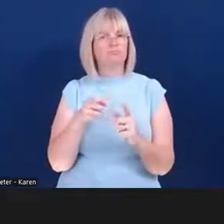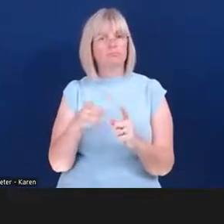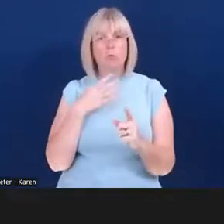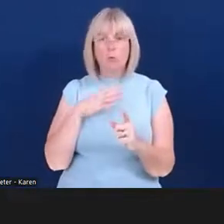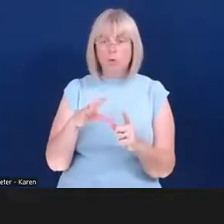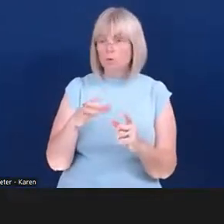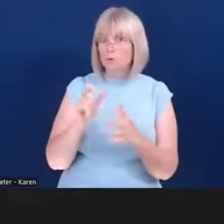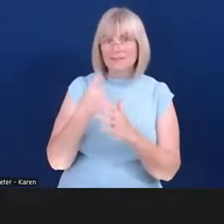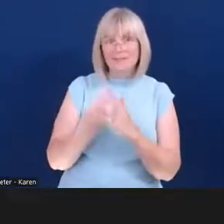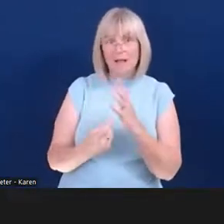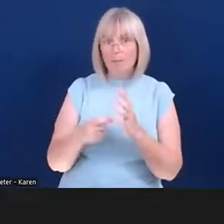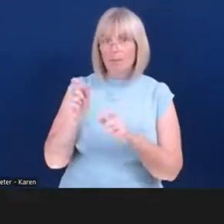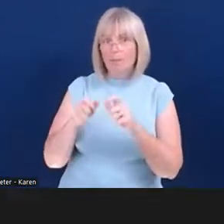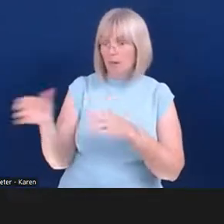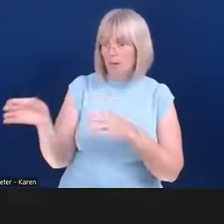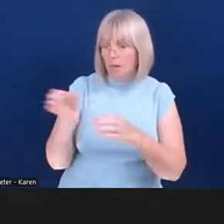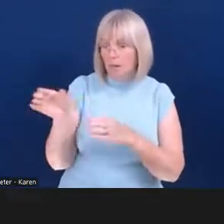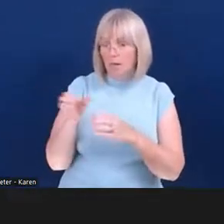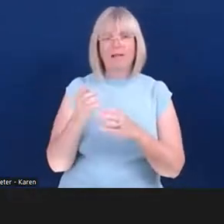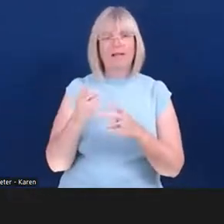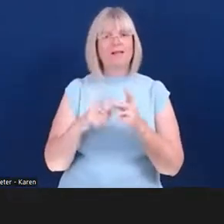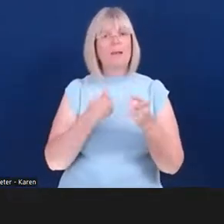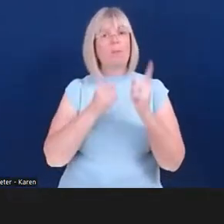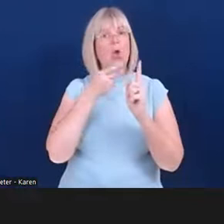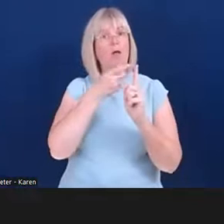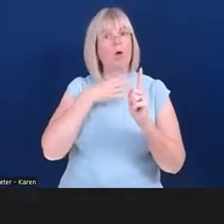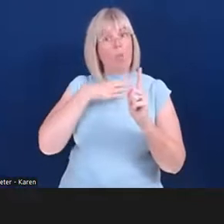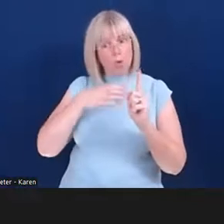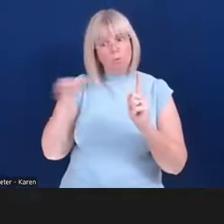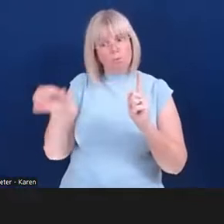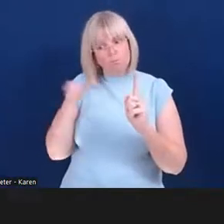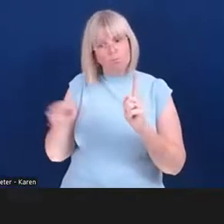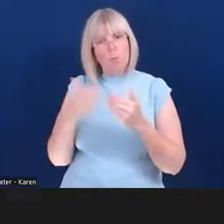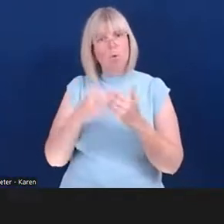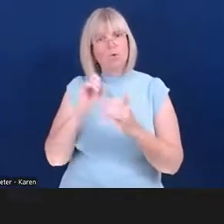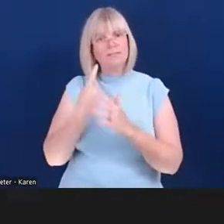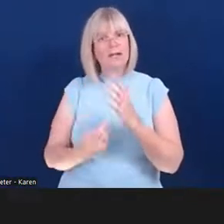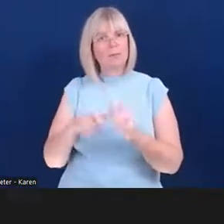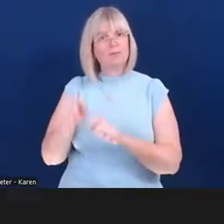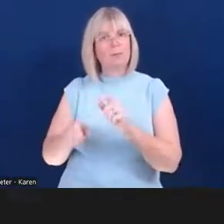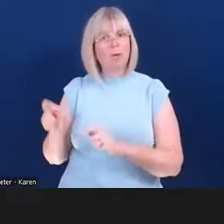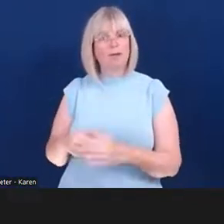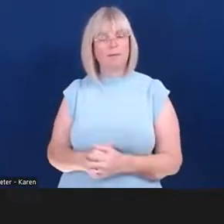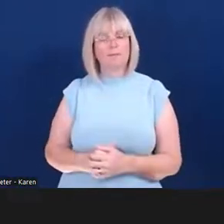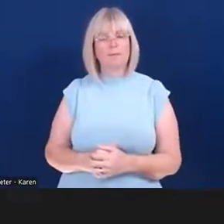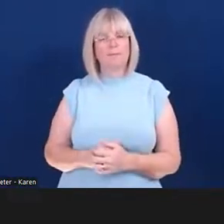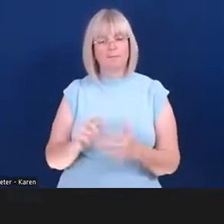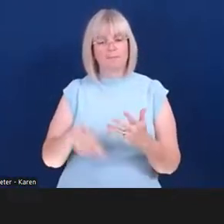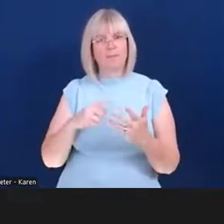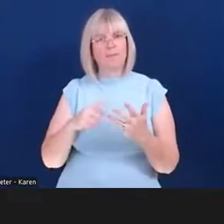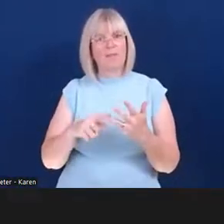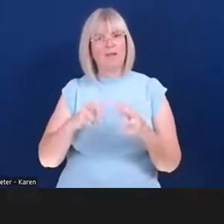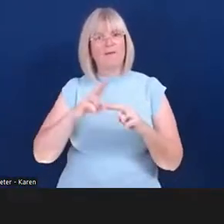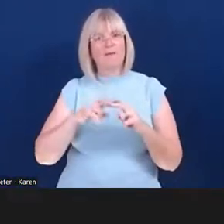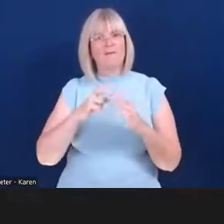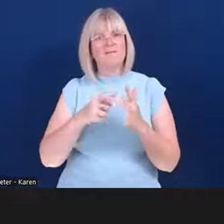who want to involve more disabled employees in their business. And then we will be joined by Fiona Campbell, who's